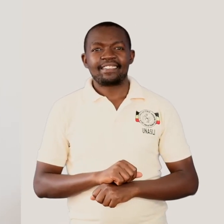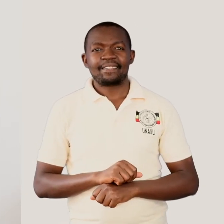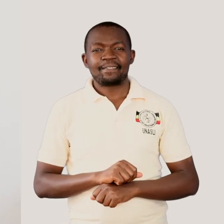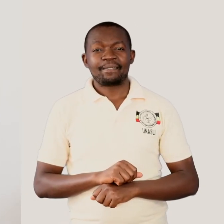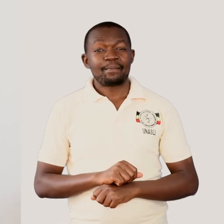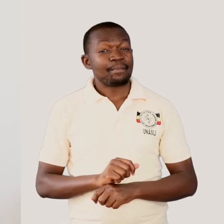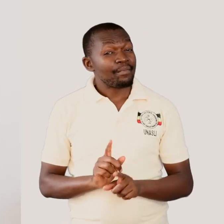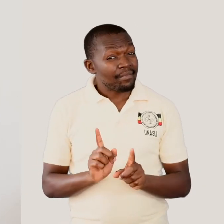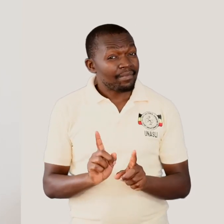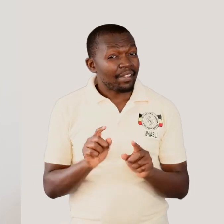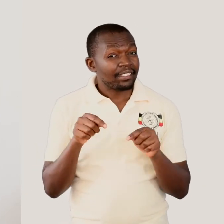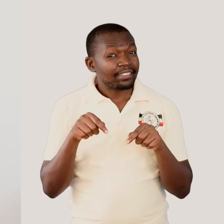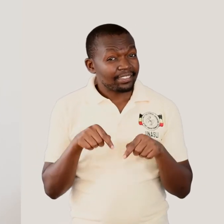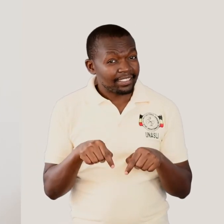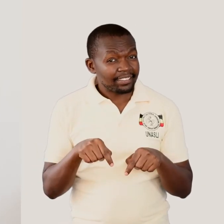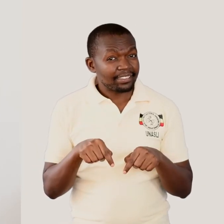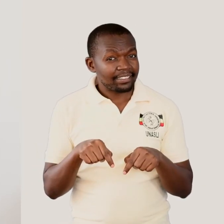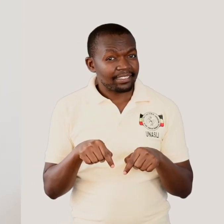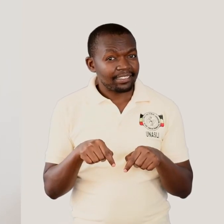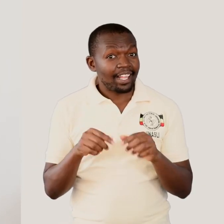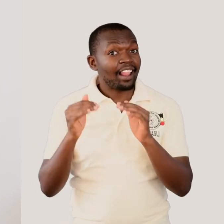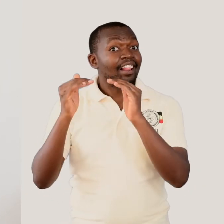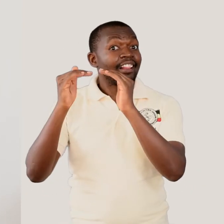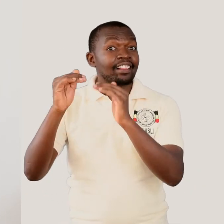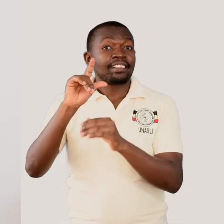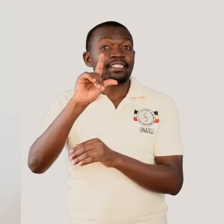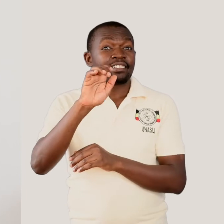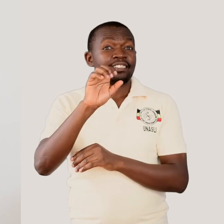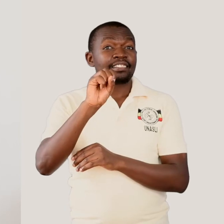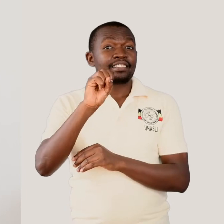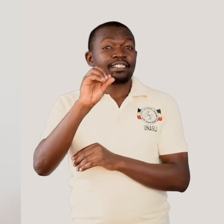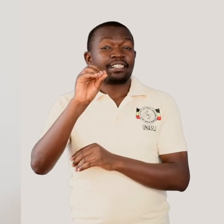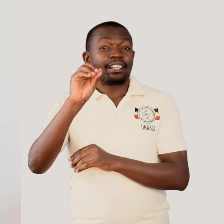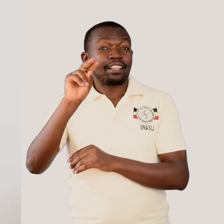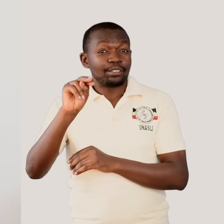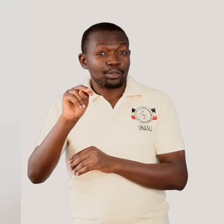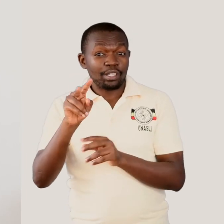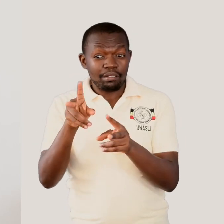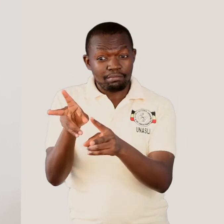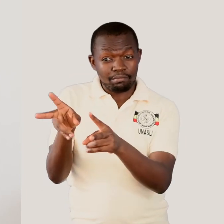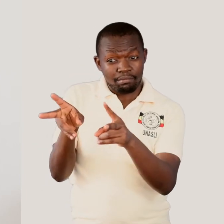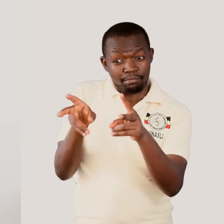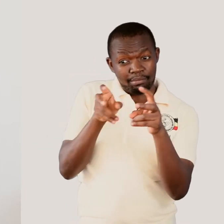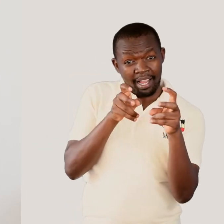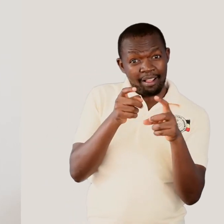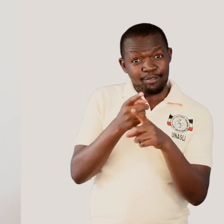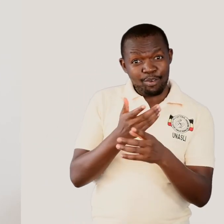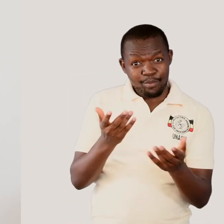This lesson was extracted from senior one chemistry syllabus.